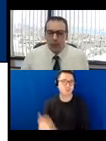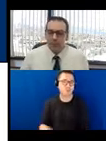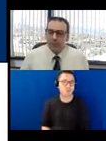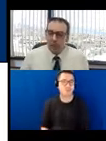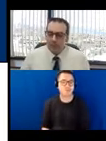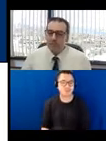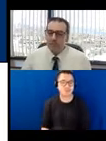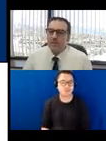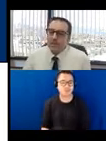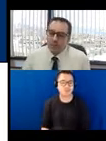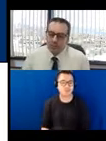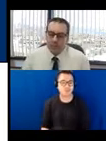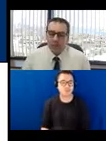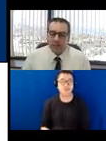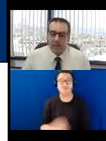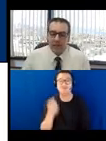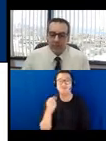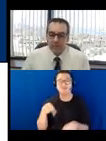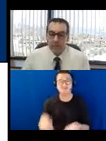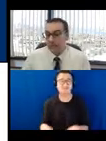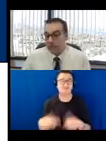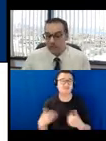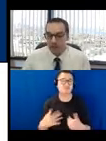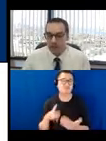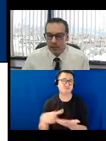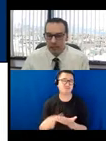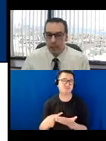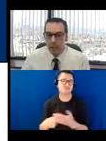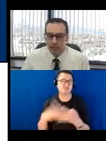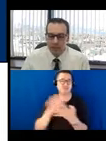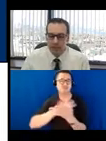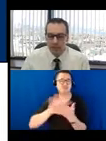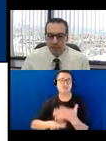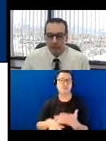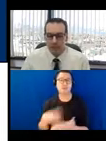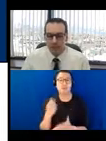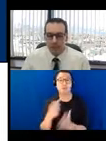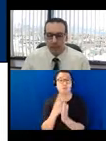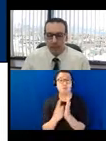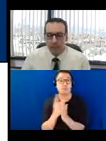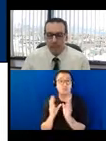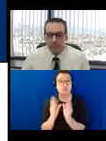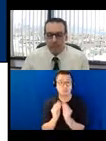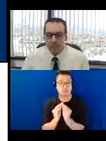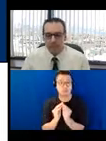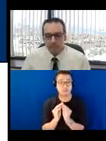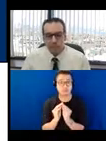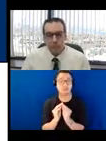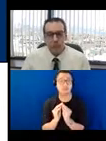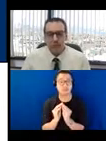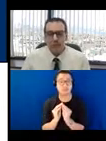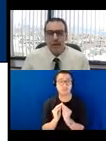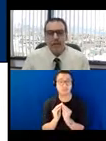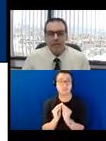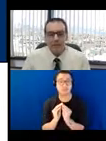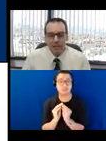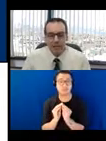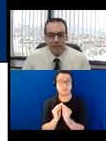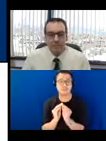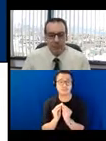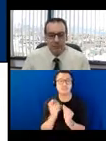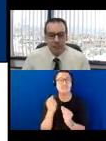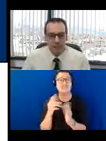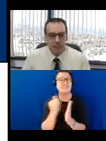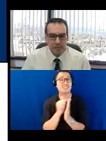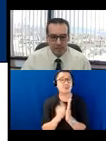We have a lot of information to cover today in this in this really one hour session. So we have divided the agenda